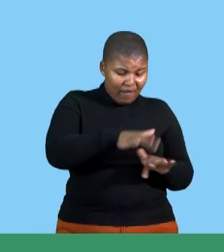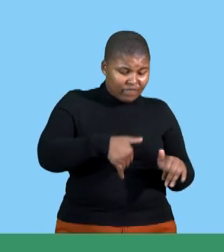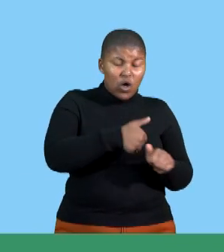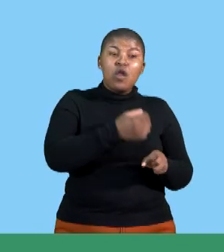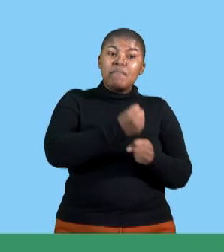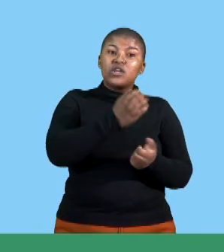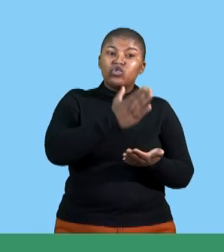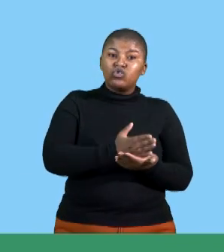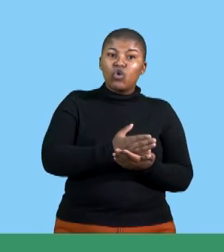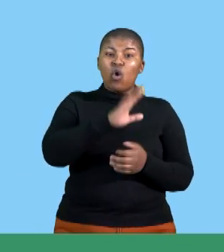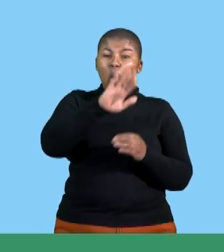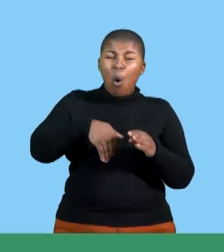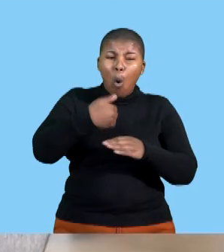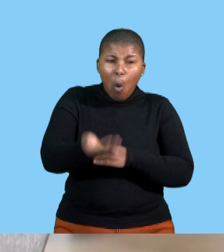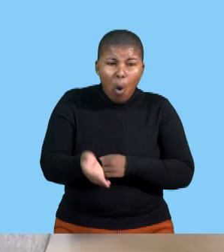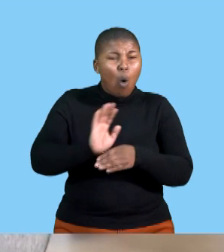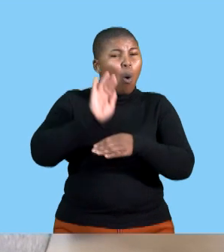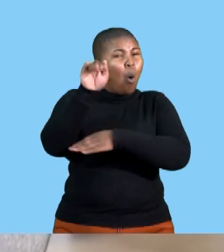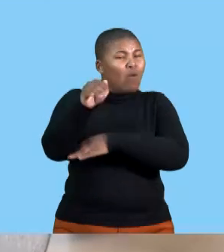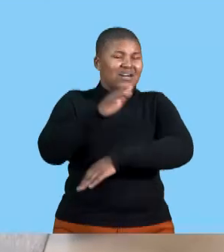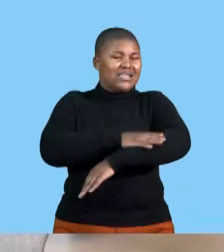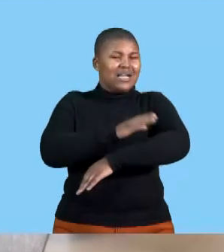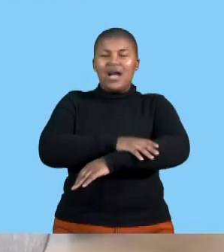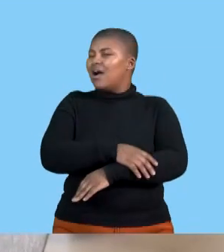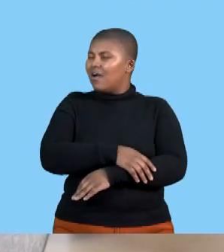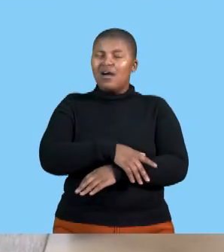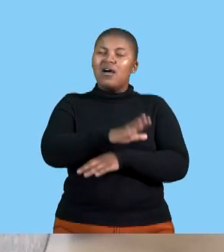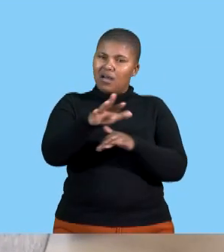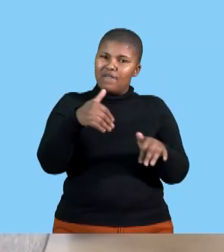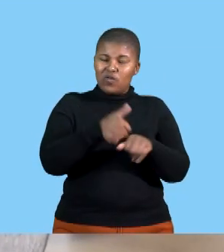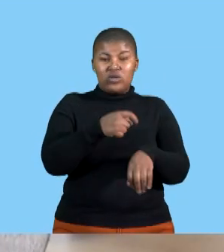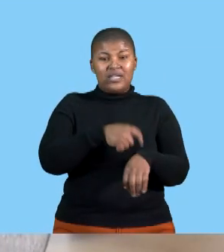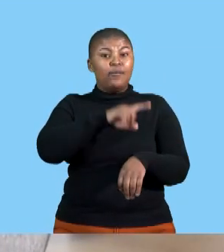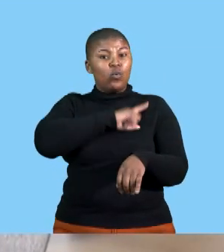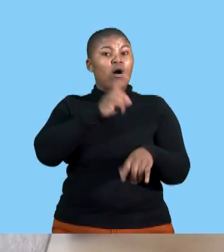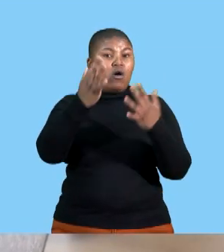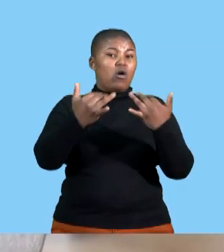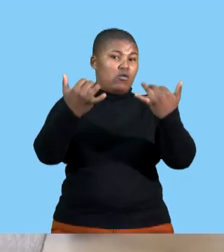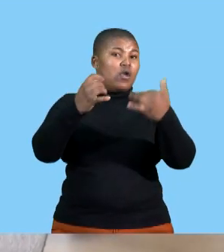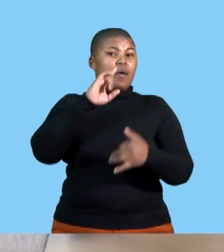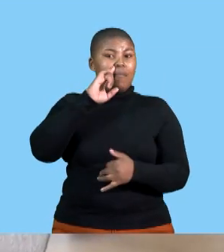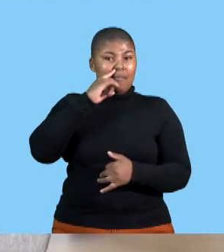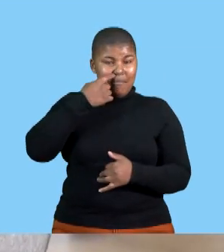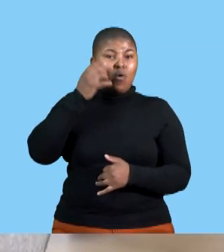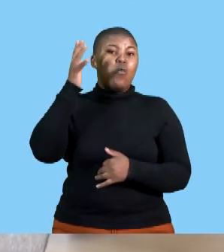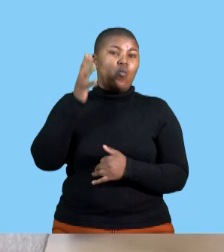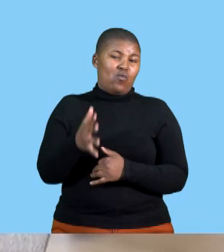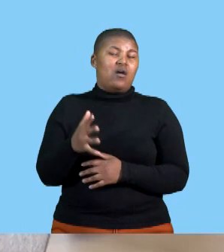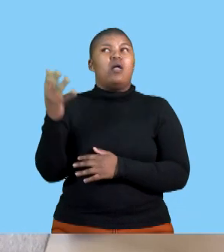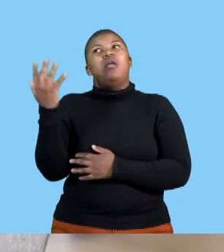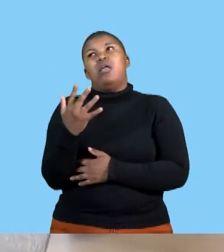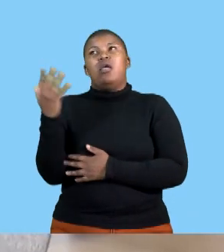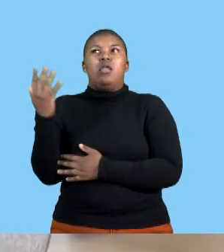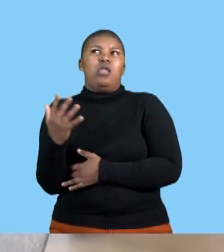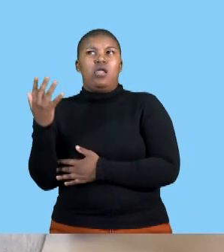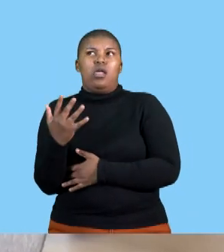yourself and you're making sure that you don't exceed the time given to you or else the audience tend to get bored as you are going